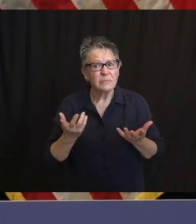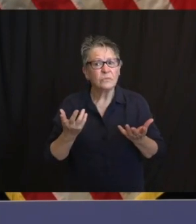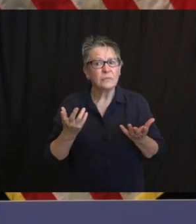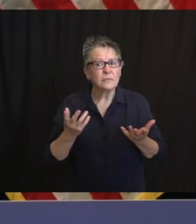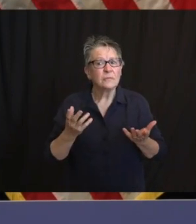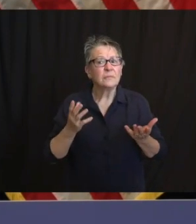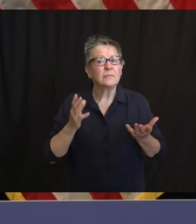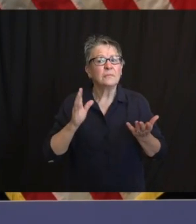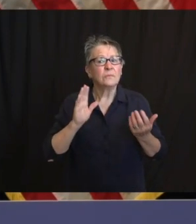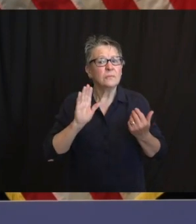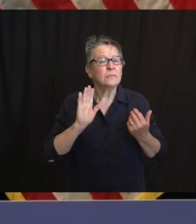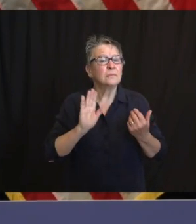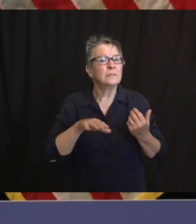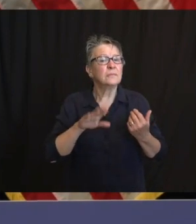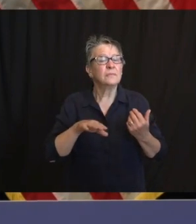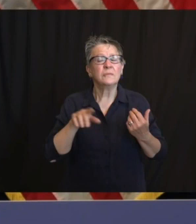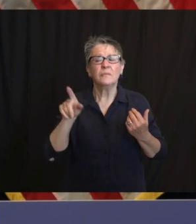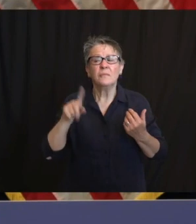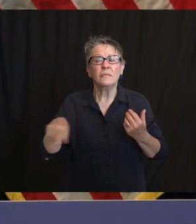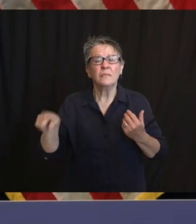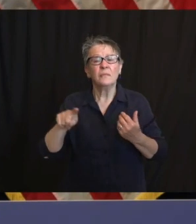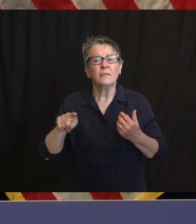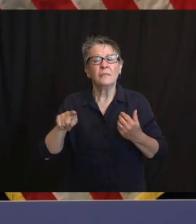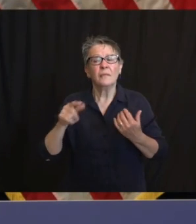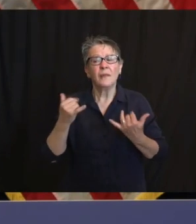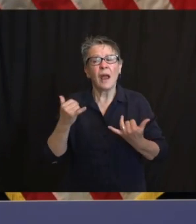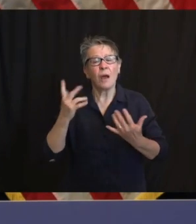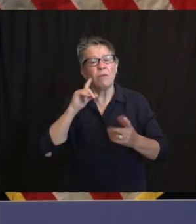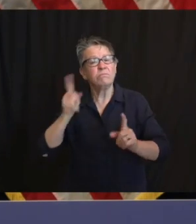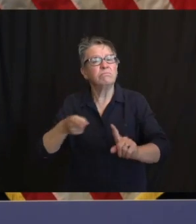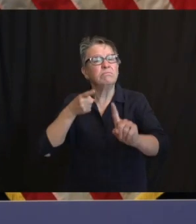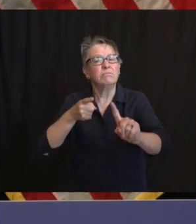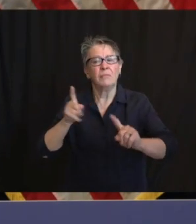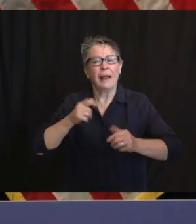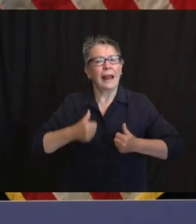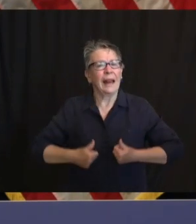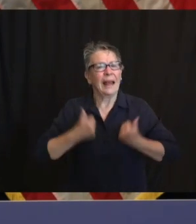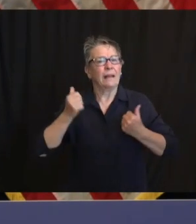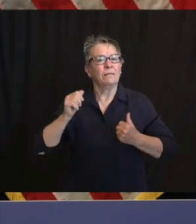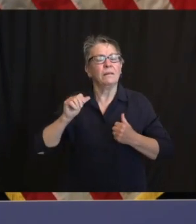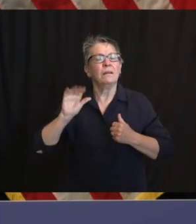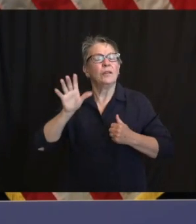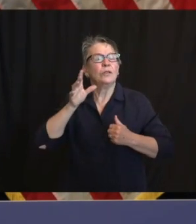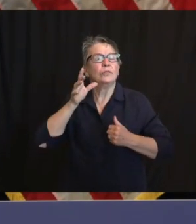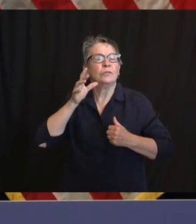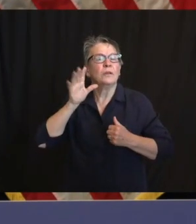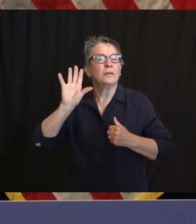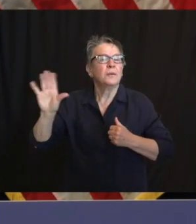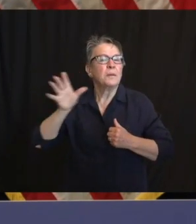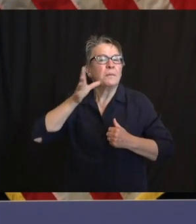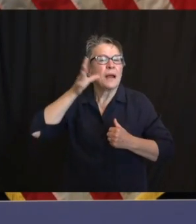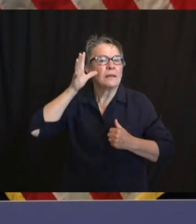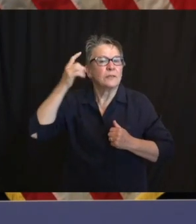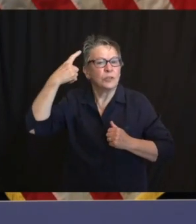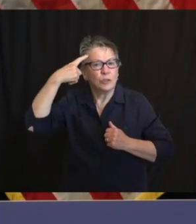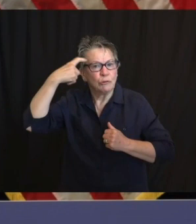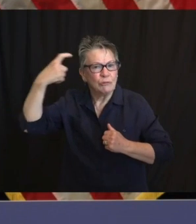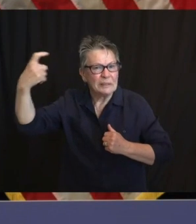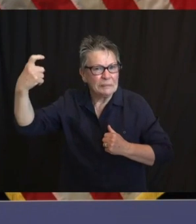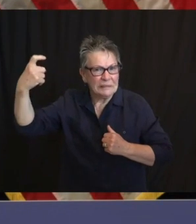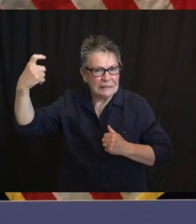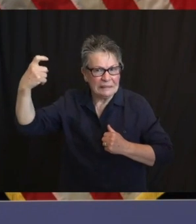and mothers. And those great names, the big ones, the John Lewis's and